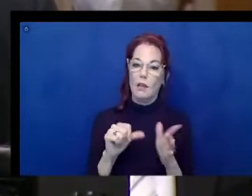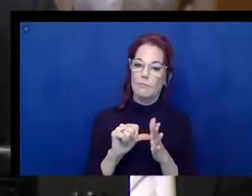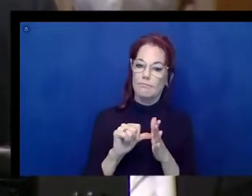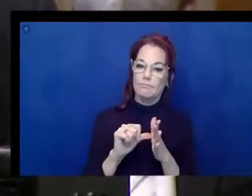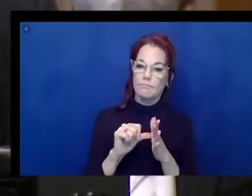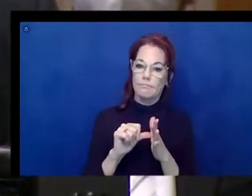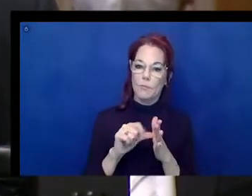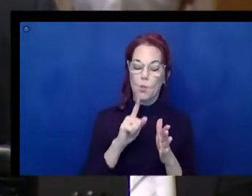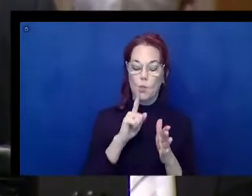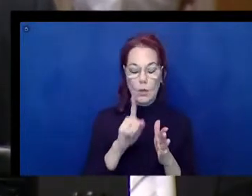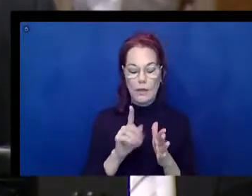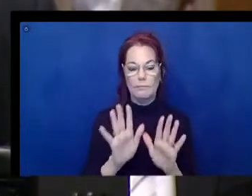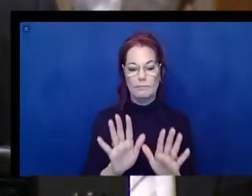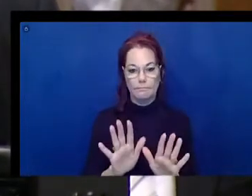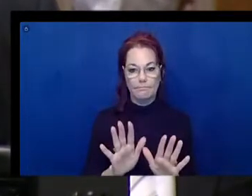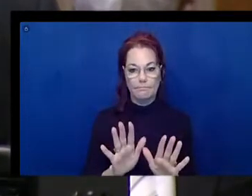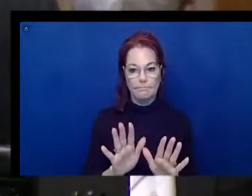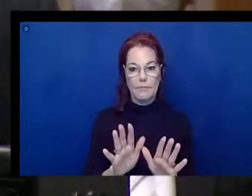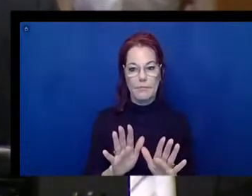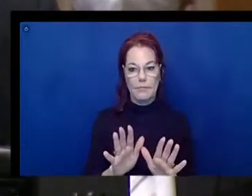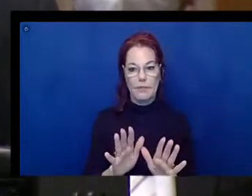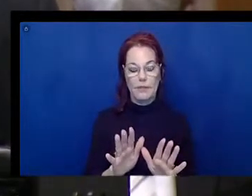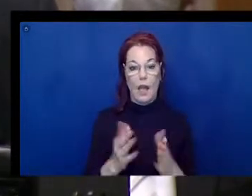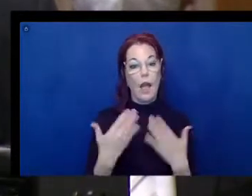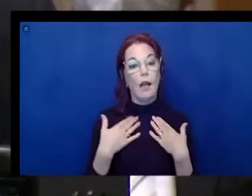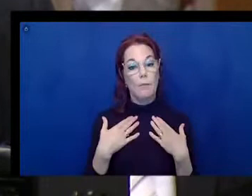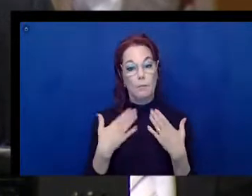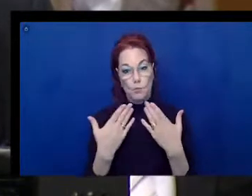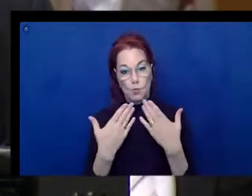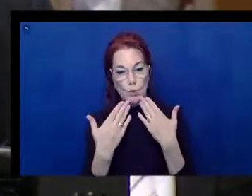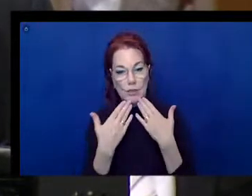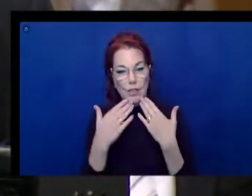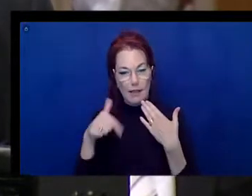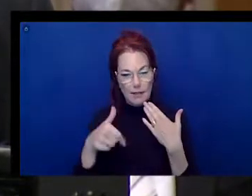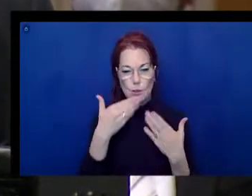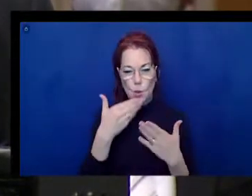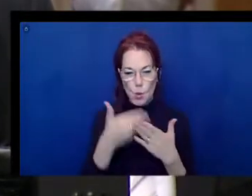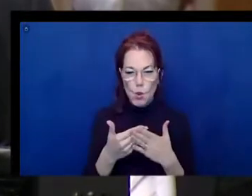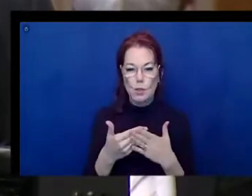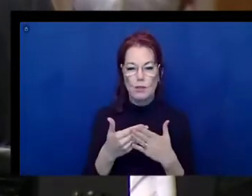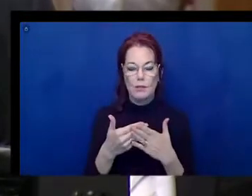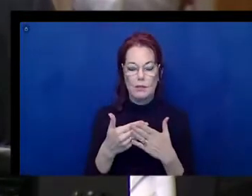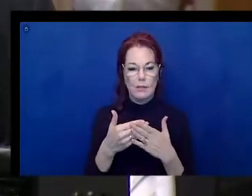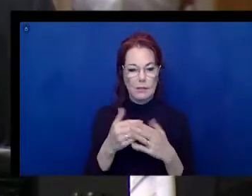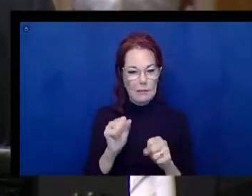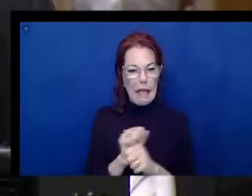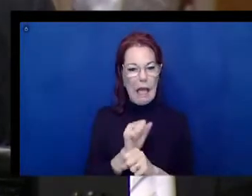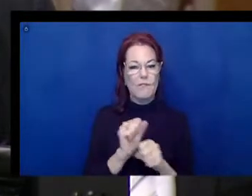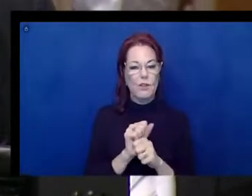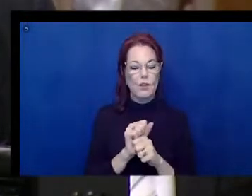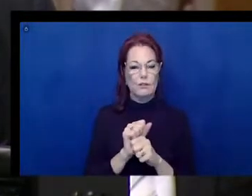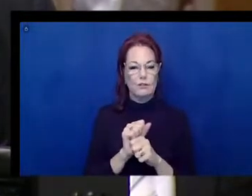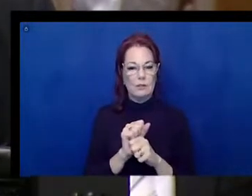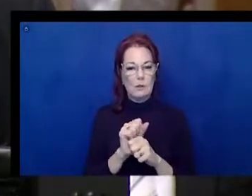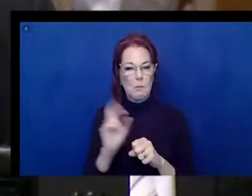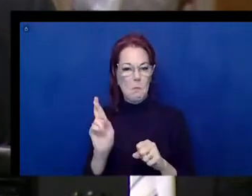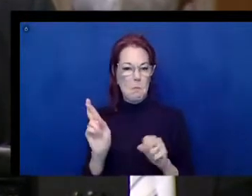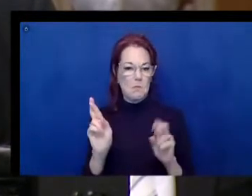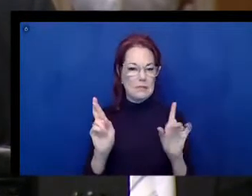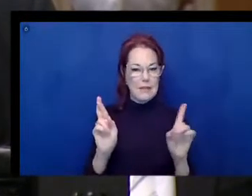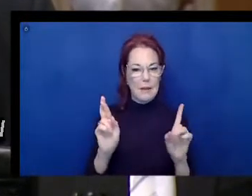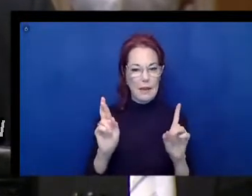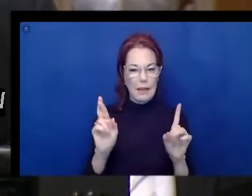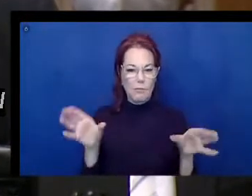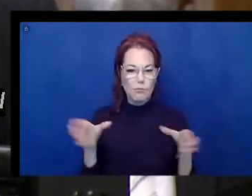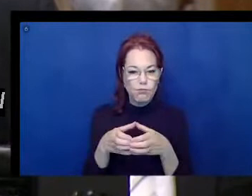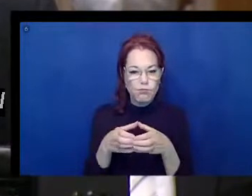really appreciate the fact that this is a very good collaborative effort, bipartisan effort to really meet this need. We know that it's law. Let's just implement